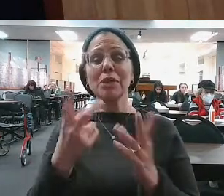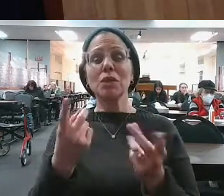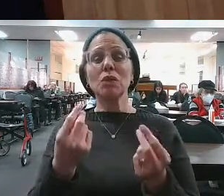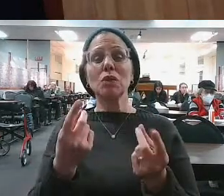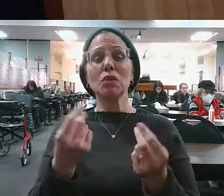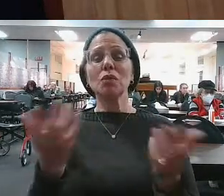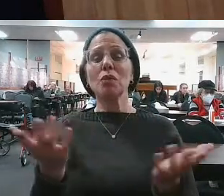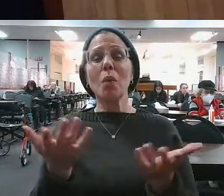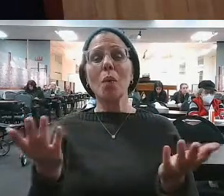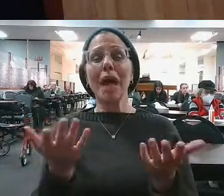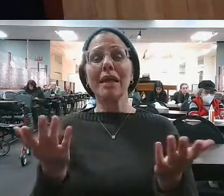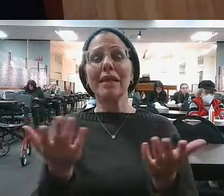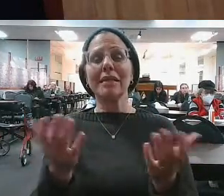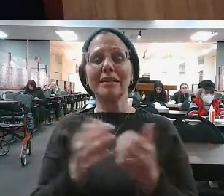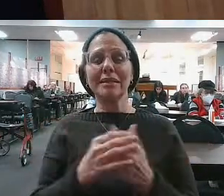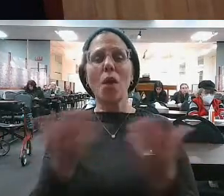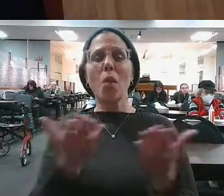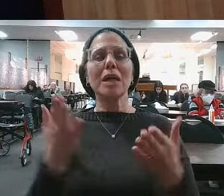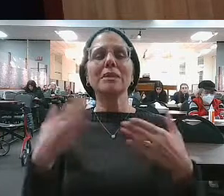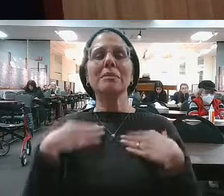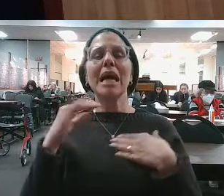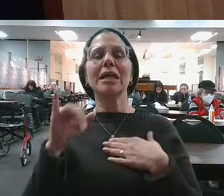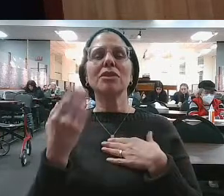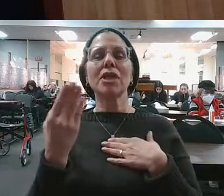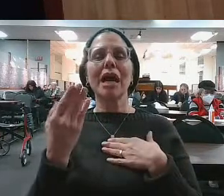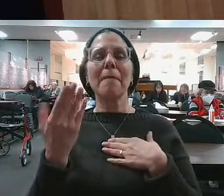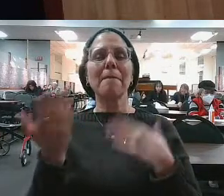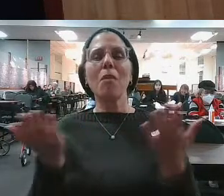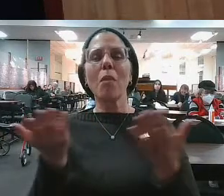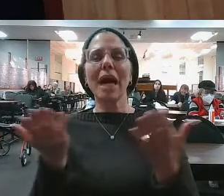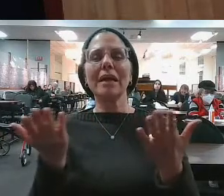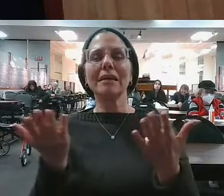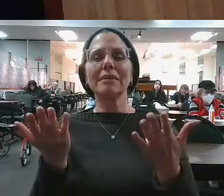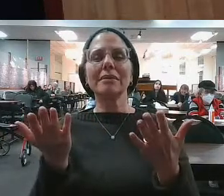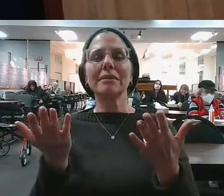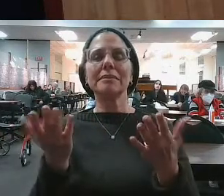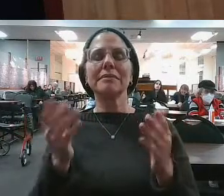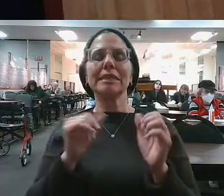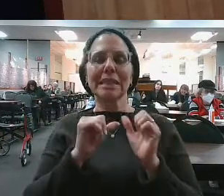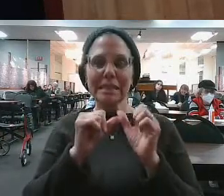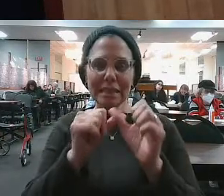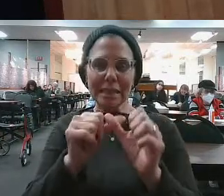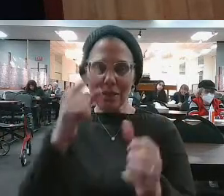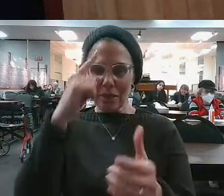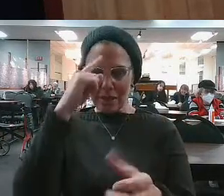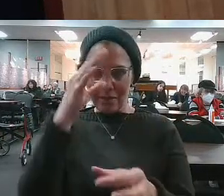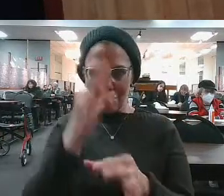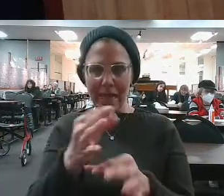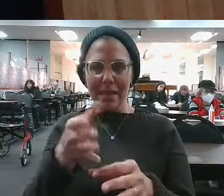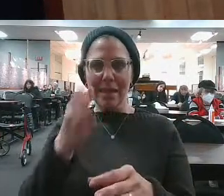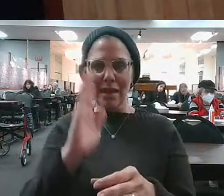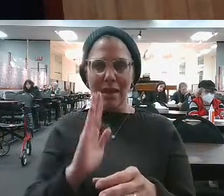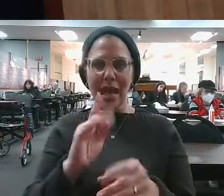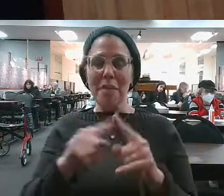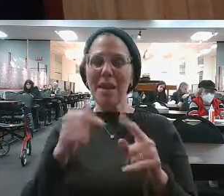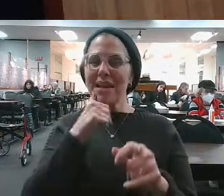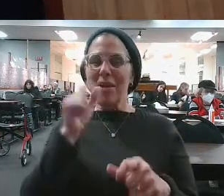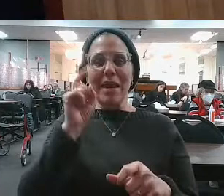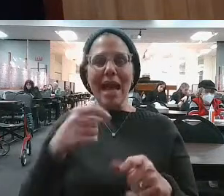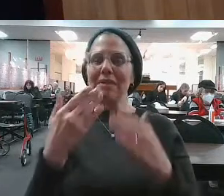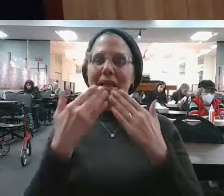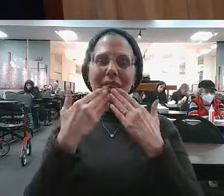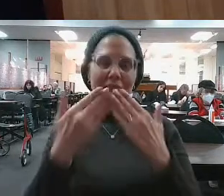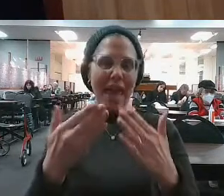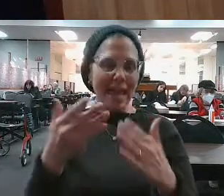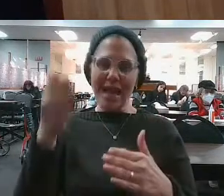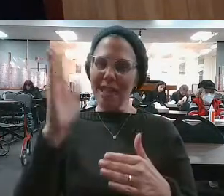time? What's my job in times of difficulty and badness? To maintain my belief in Hashem. Right? But I don't have to thank